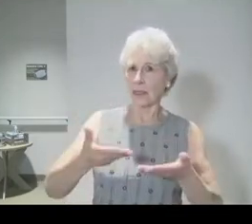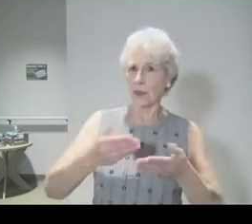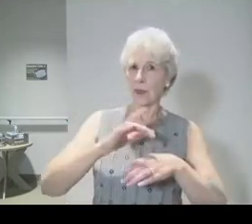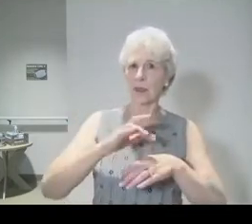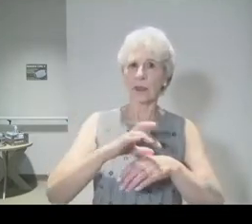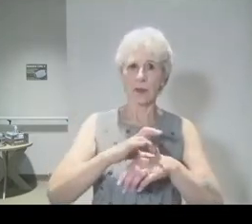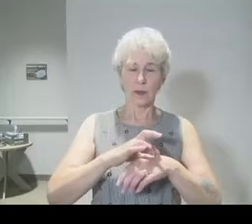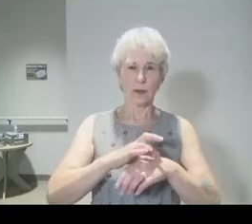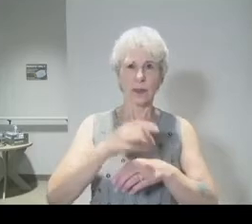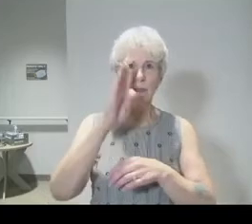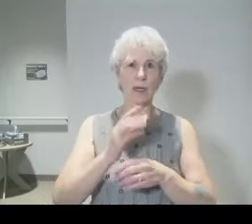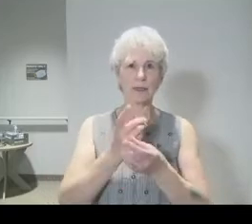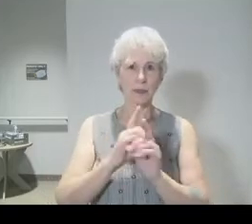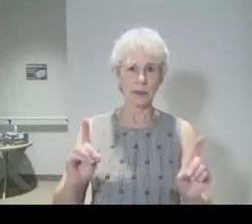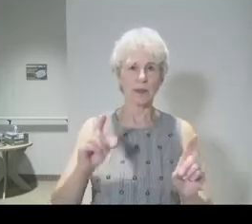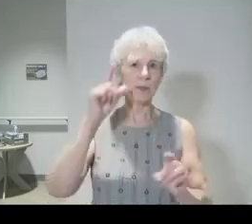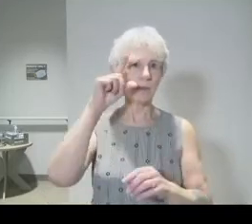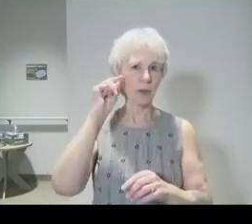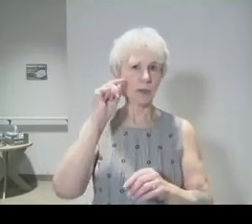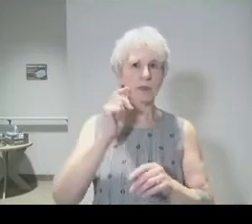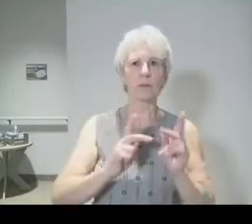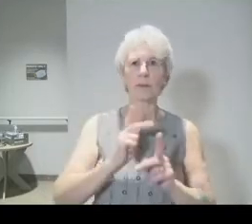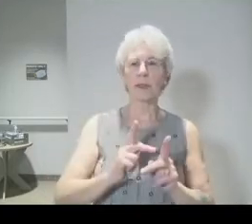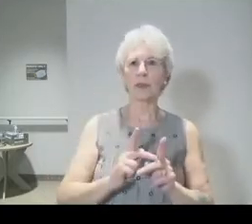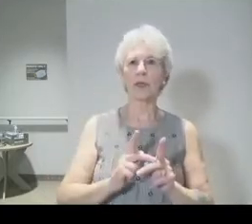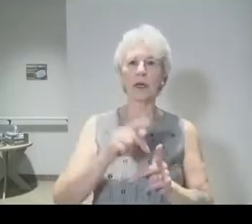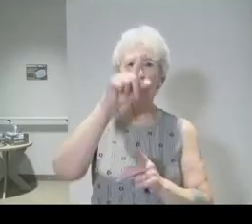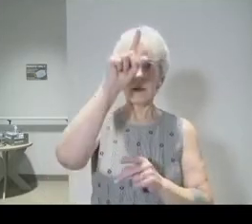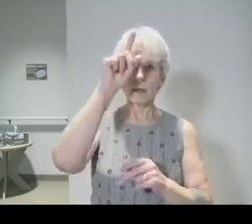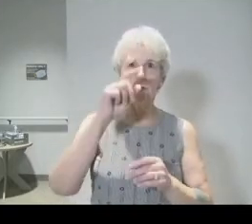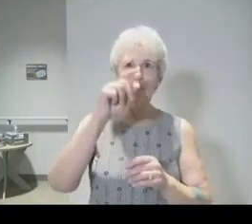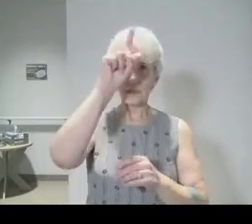God delivered Moses and the people of Israel out of the hands of Pharaoh.